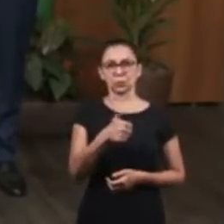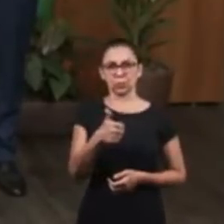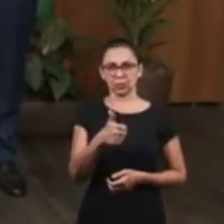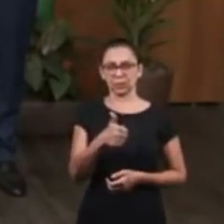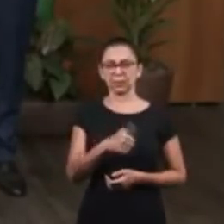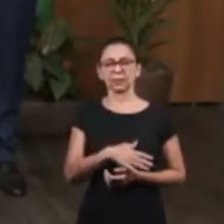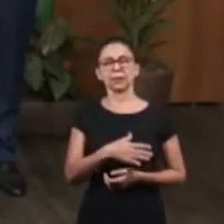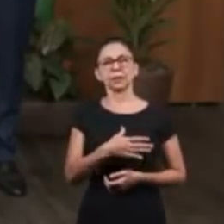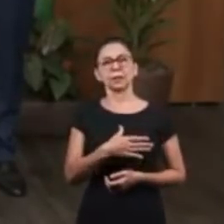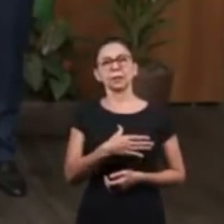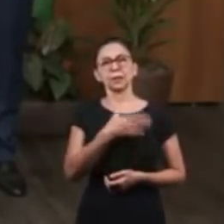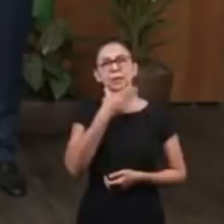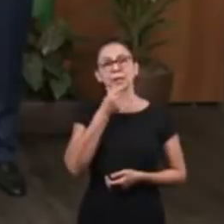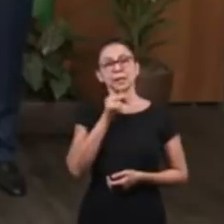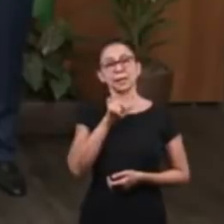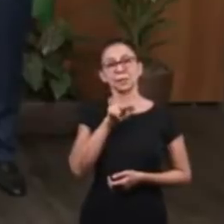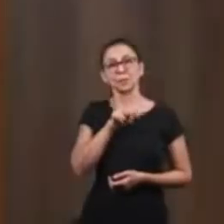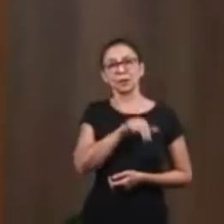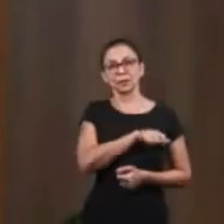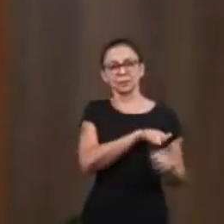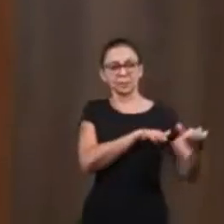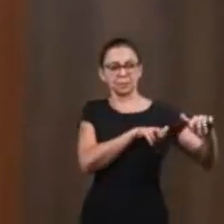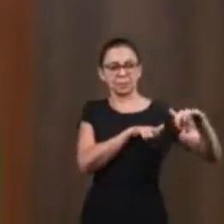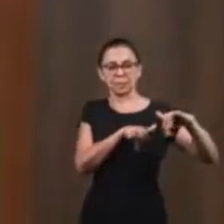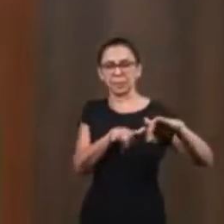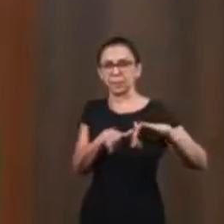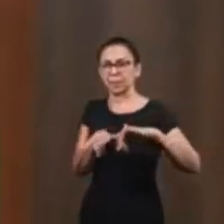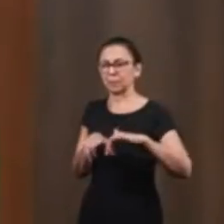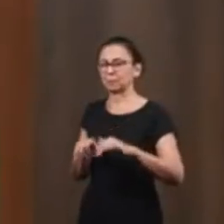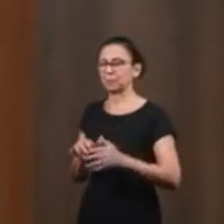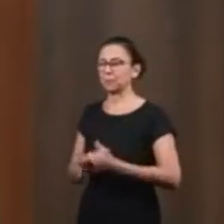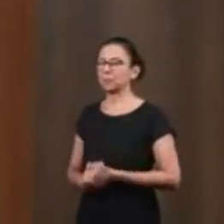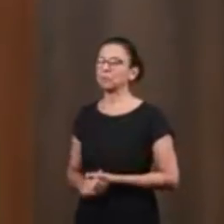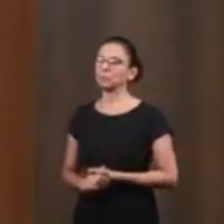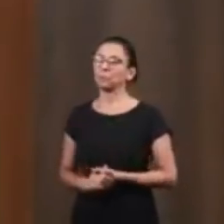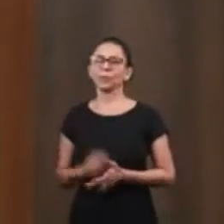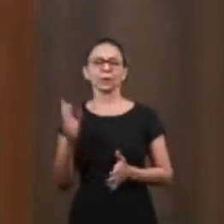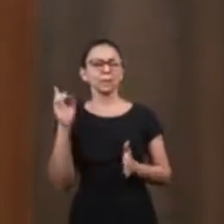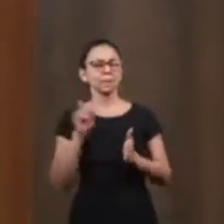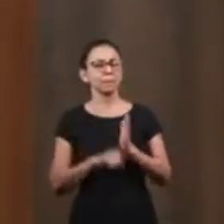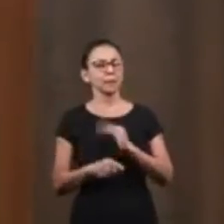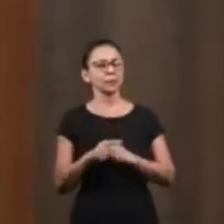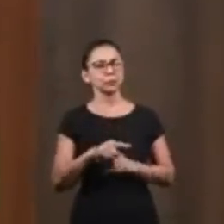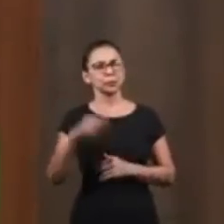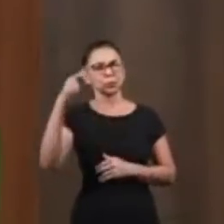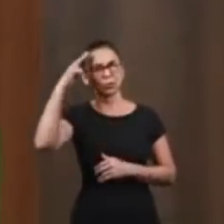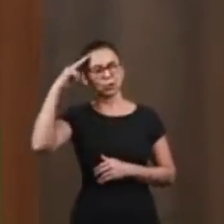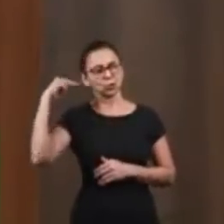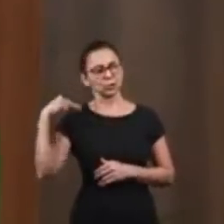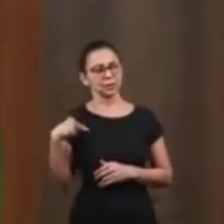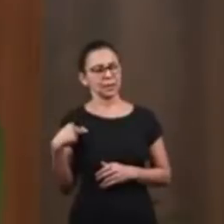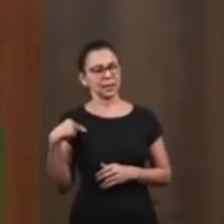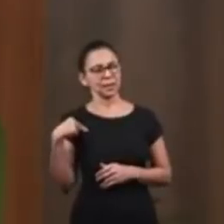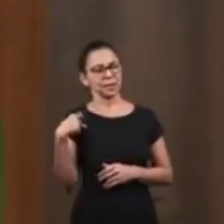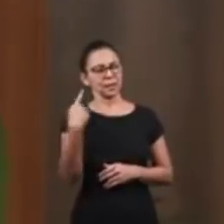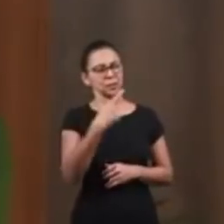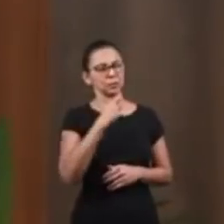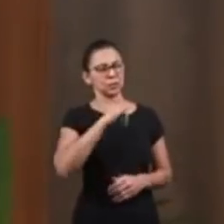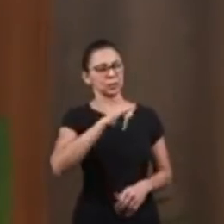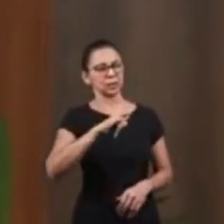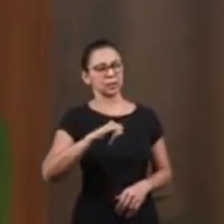when the eleven brothers were introduced to Joseph's presence, he asked them a question. What about your father?